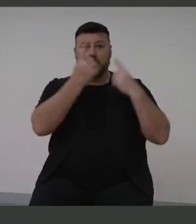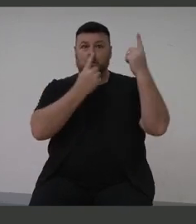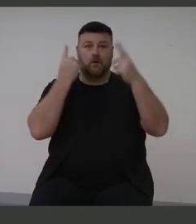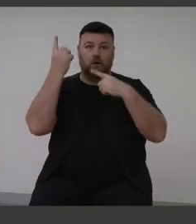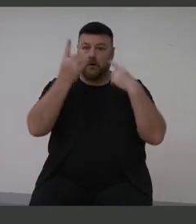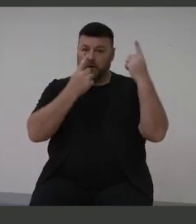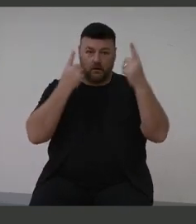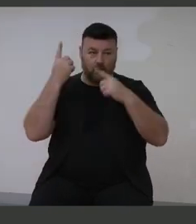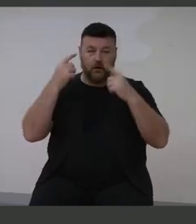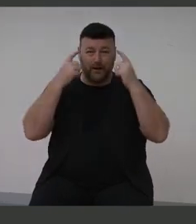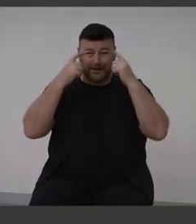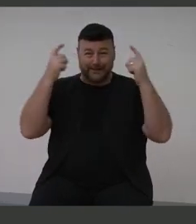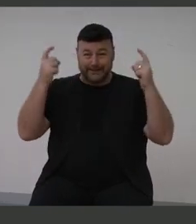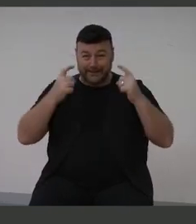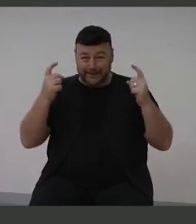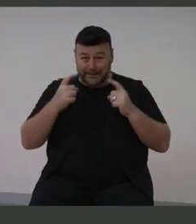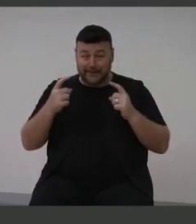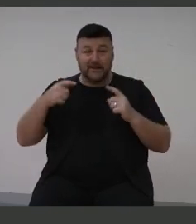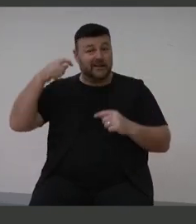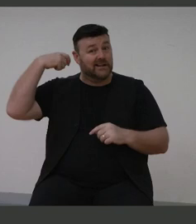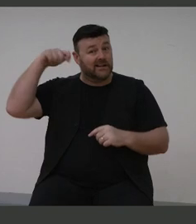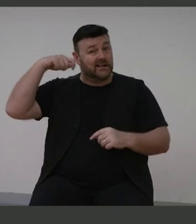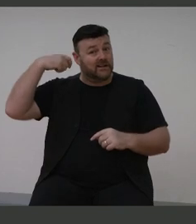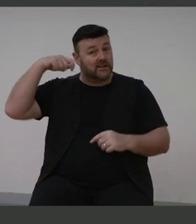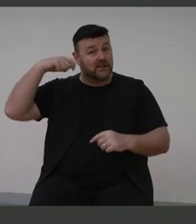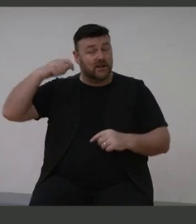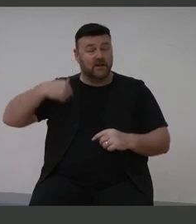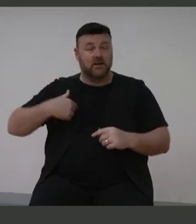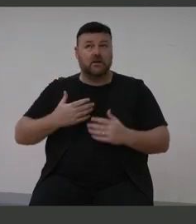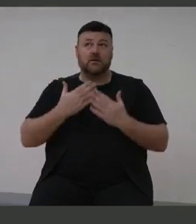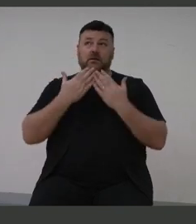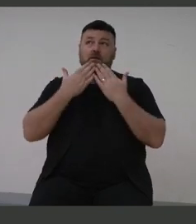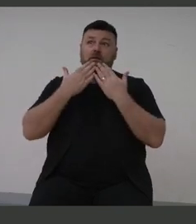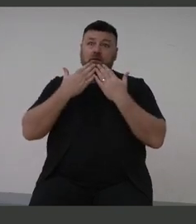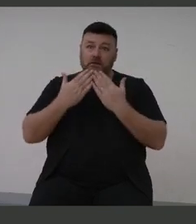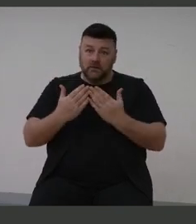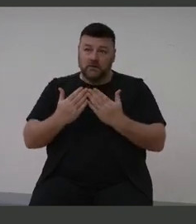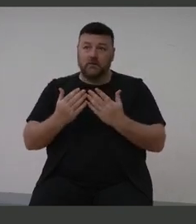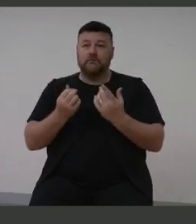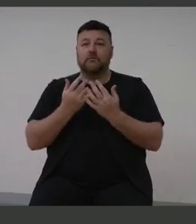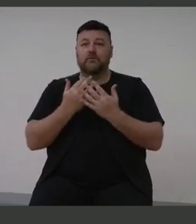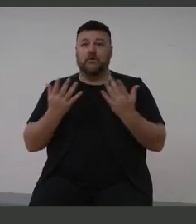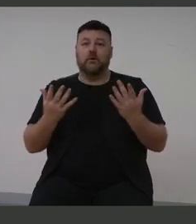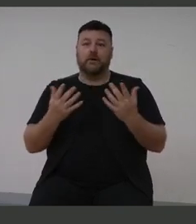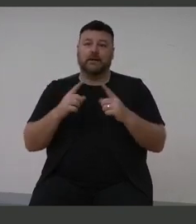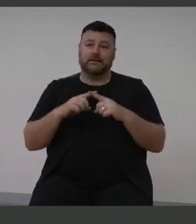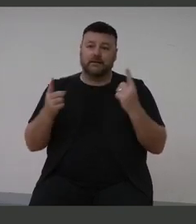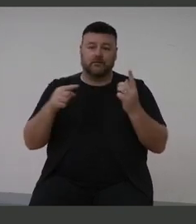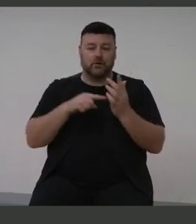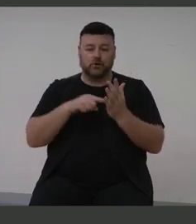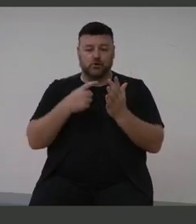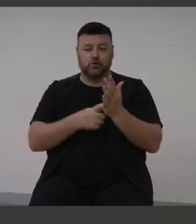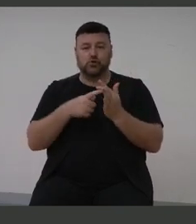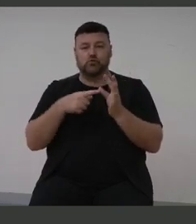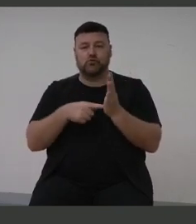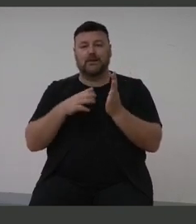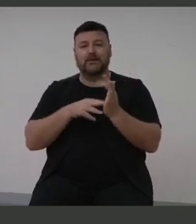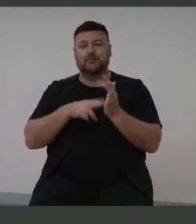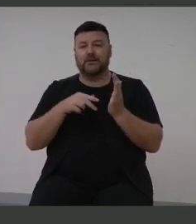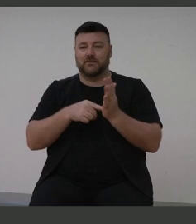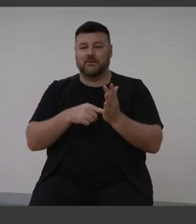vestibular migraines and tinnitus, I'm so thankful that we have so many extraordinary treatment opportunities here in Australia.